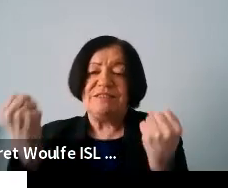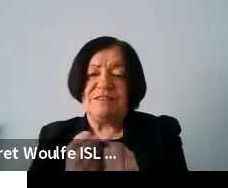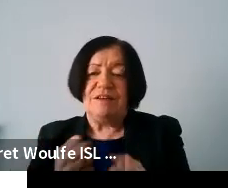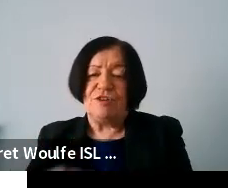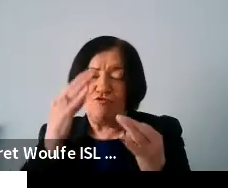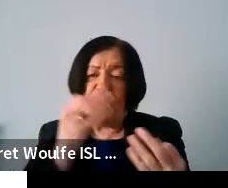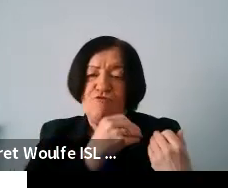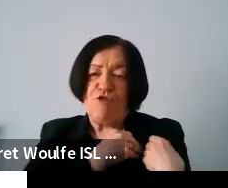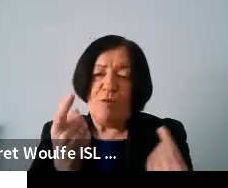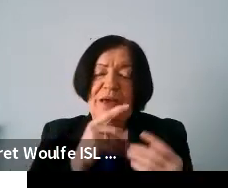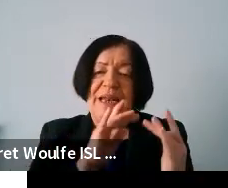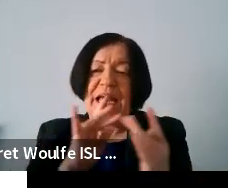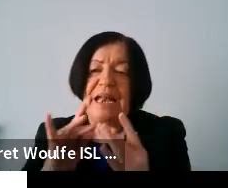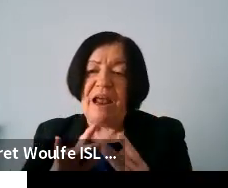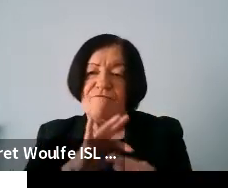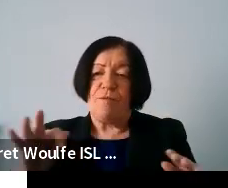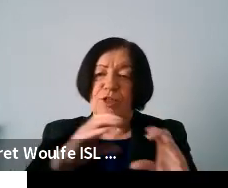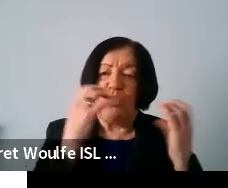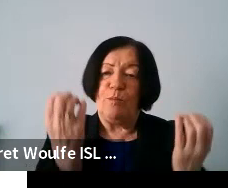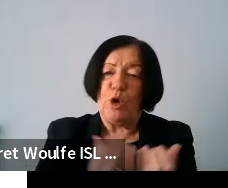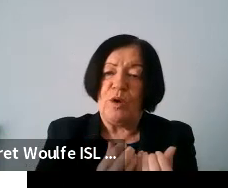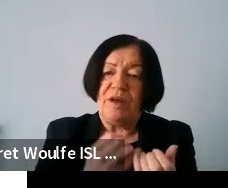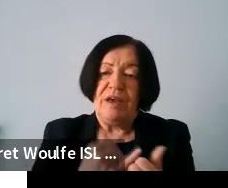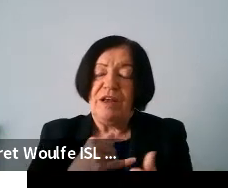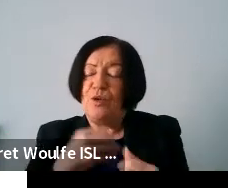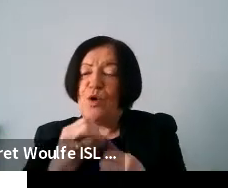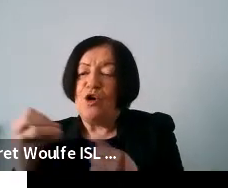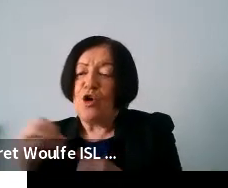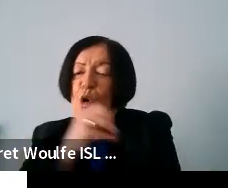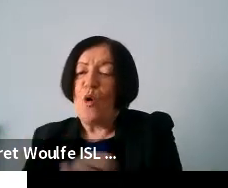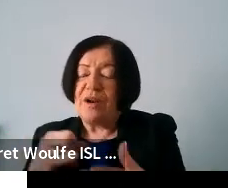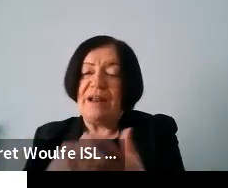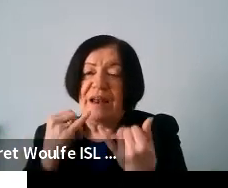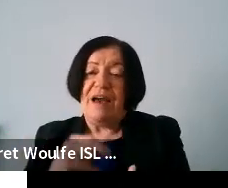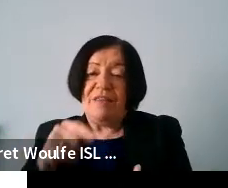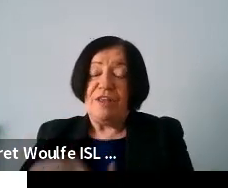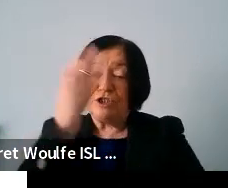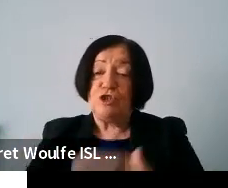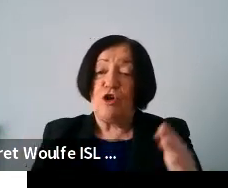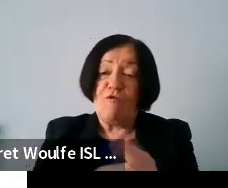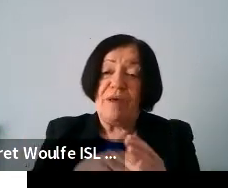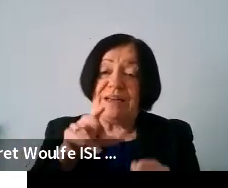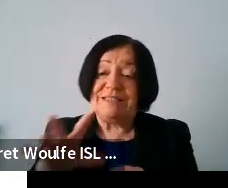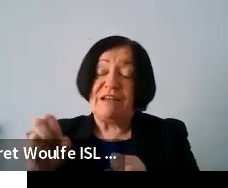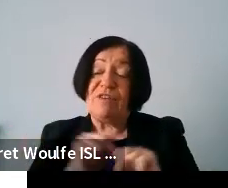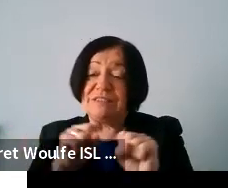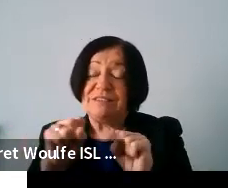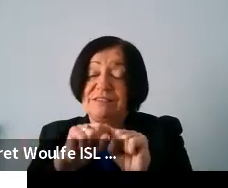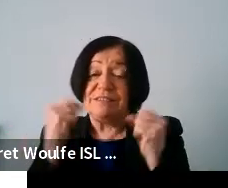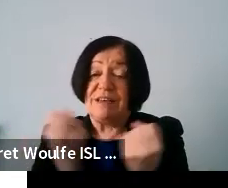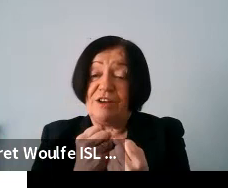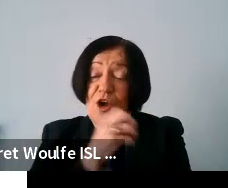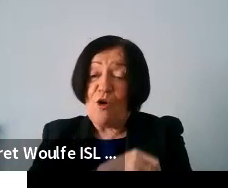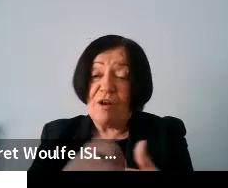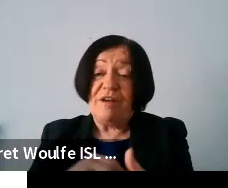a great role as being a connector from the community into other organizations like business and government and civil society organizations are